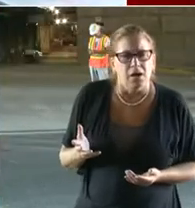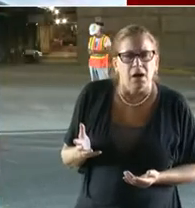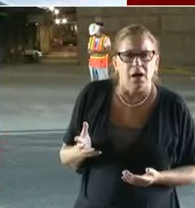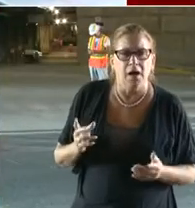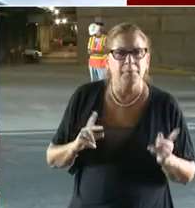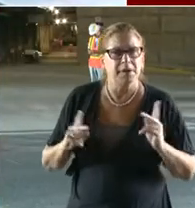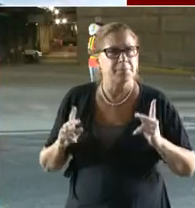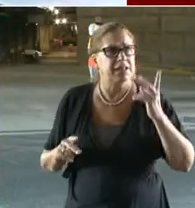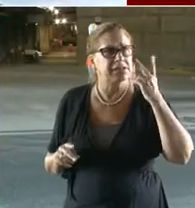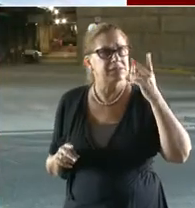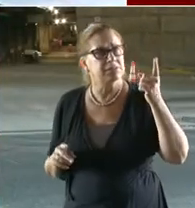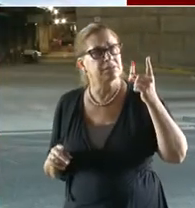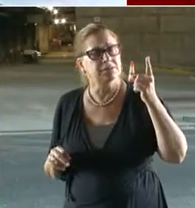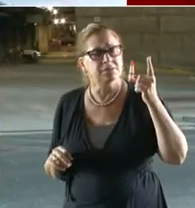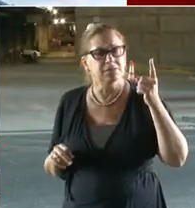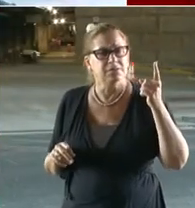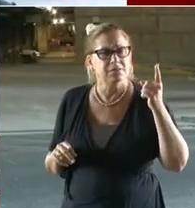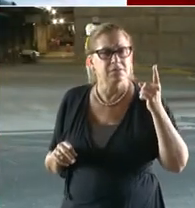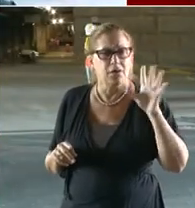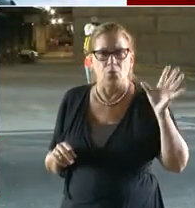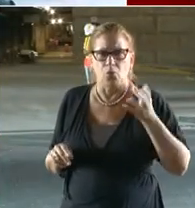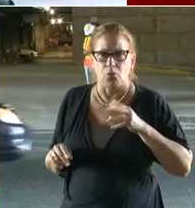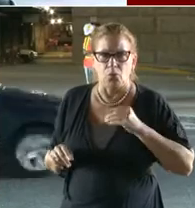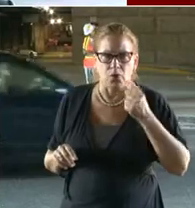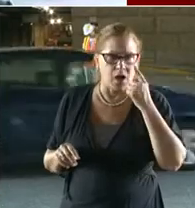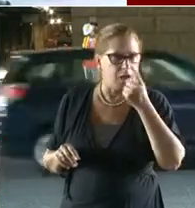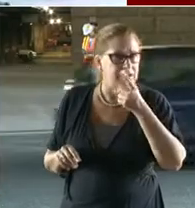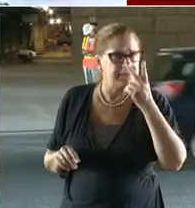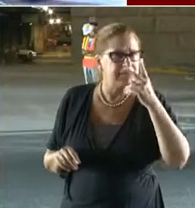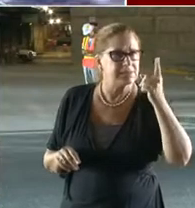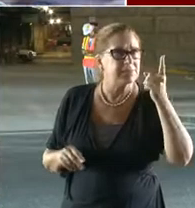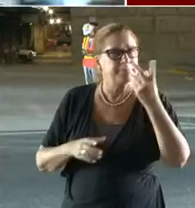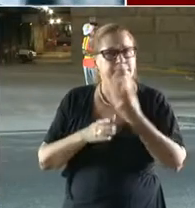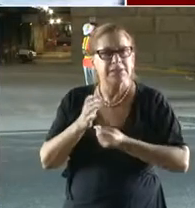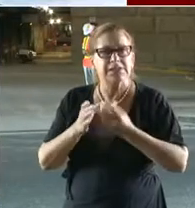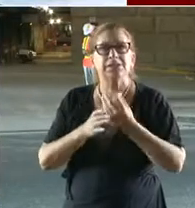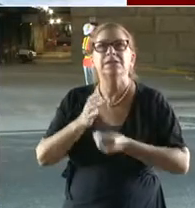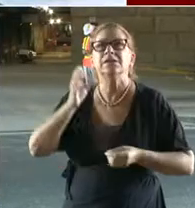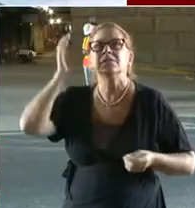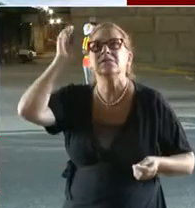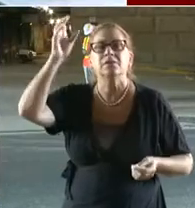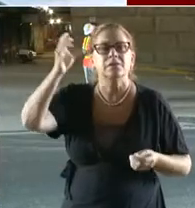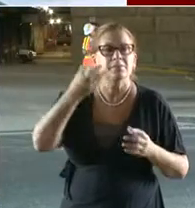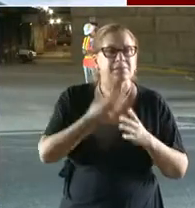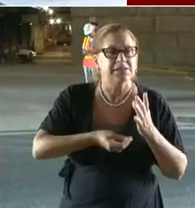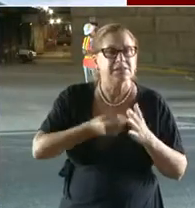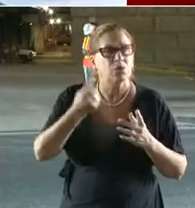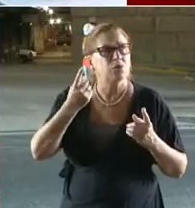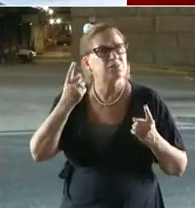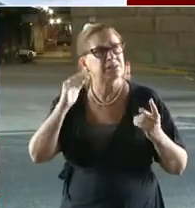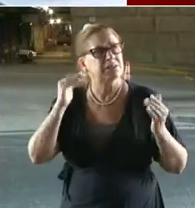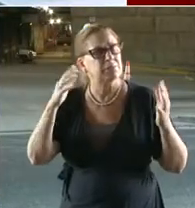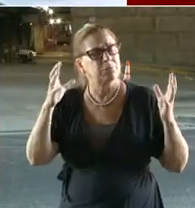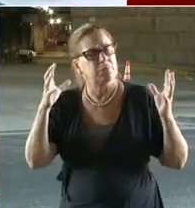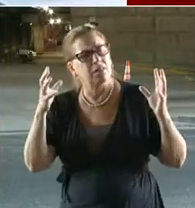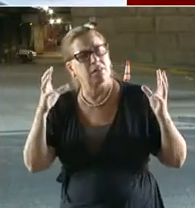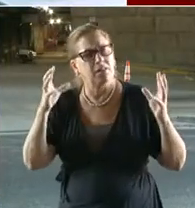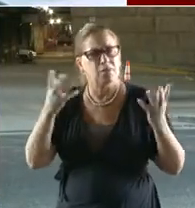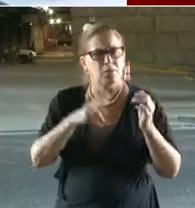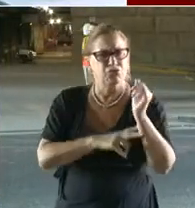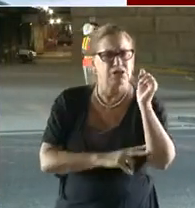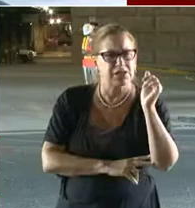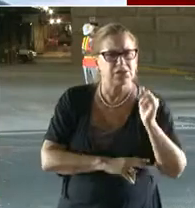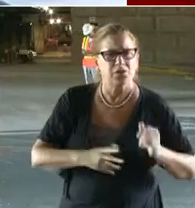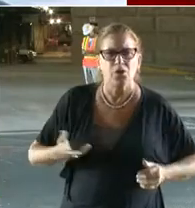they see pieces of concrete missing? Would they see, is it just a matter of paint? Can you sort of just